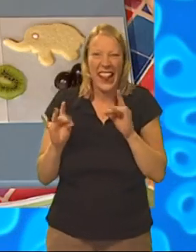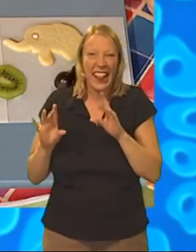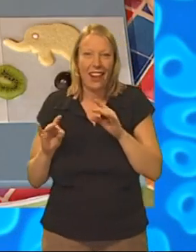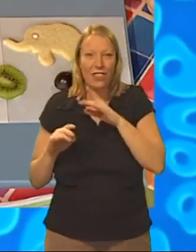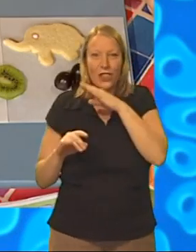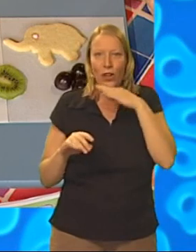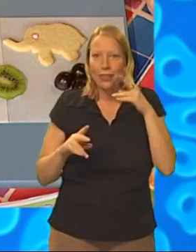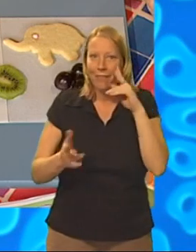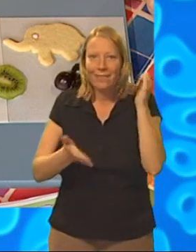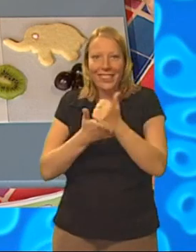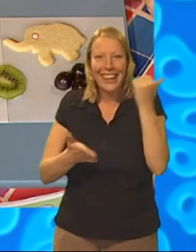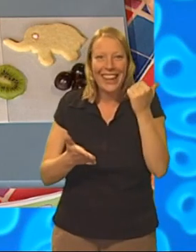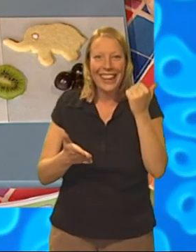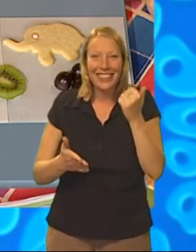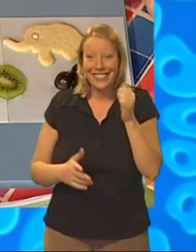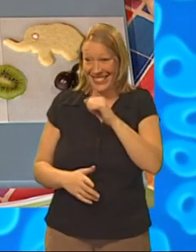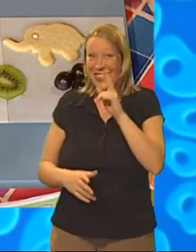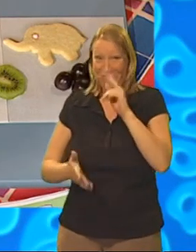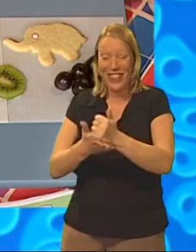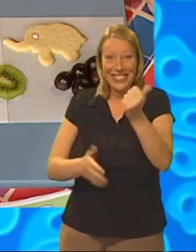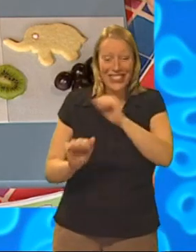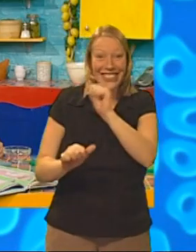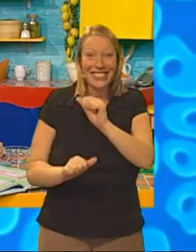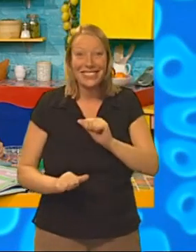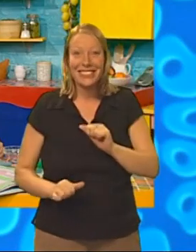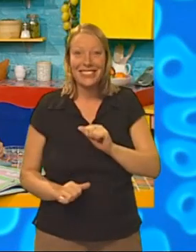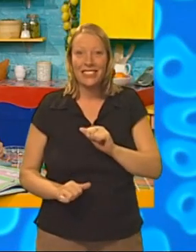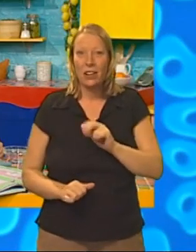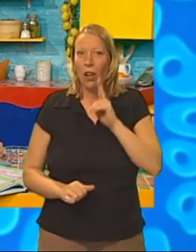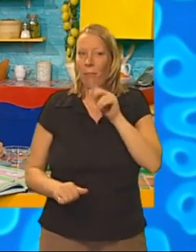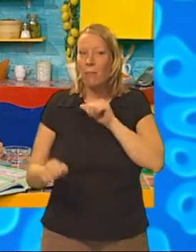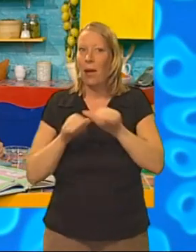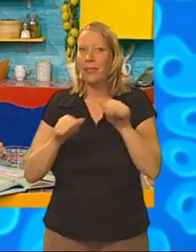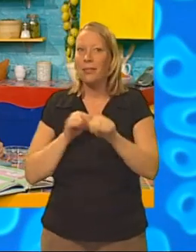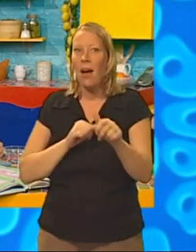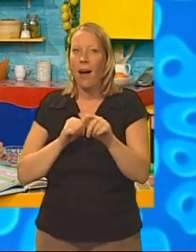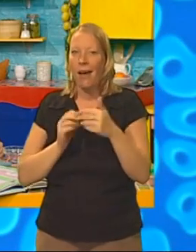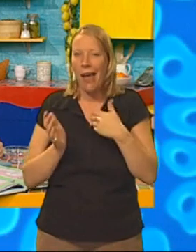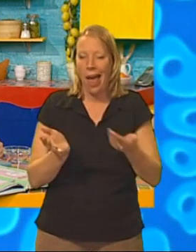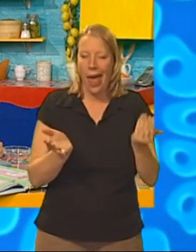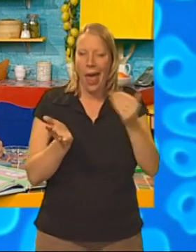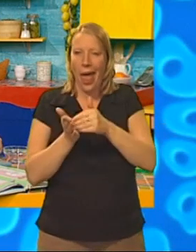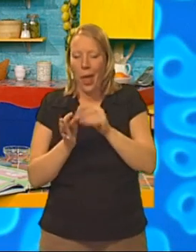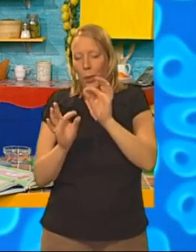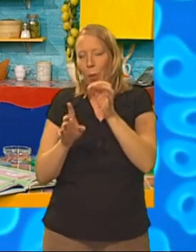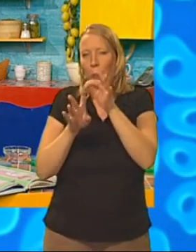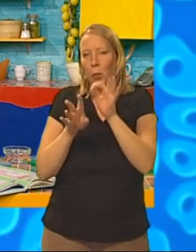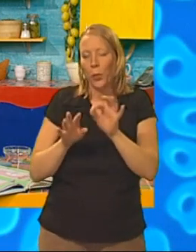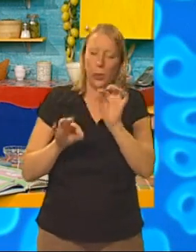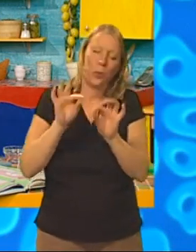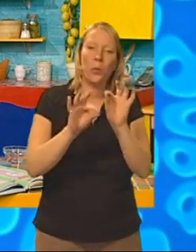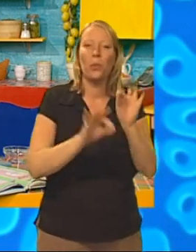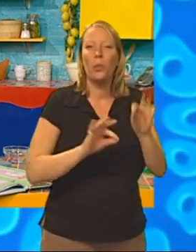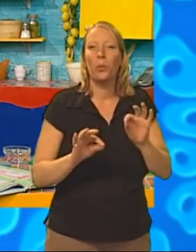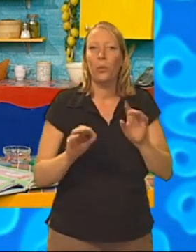fruity pattern looks great, doesn't it? Yes, it looks brilliant. But it's going to look even better when I add the finishing touches with